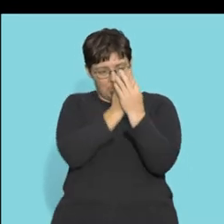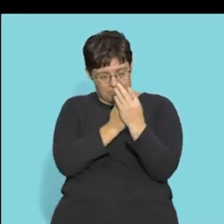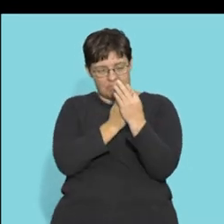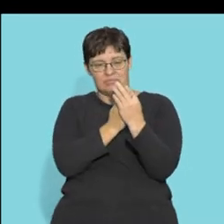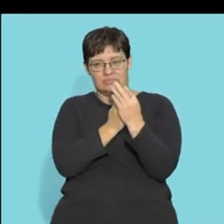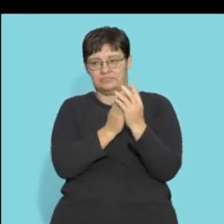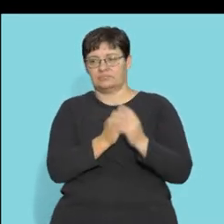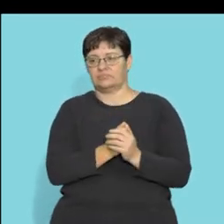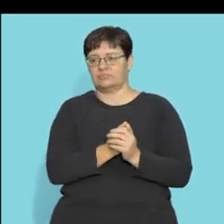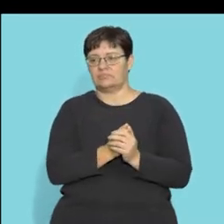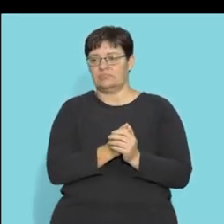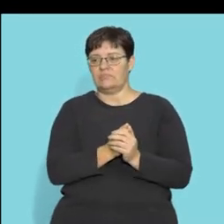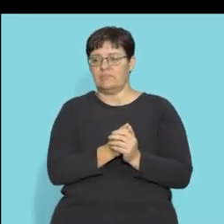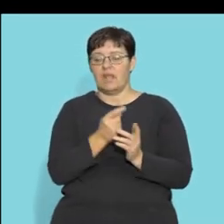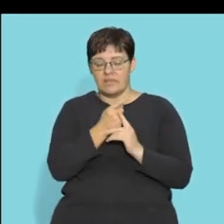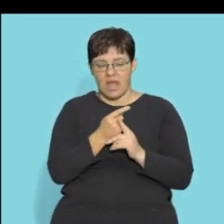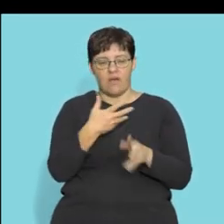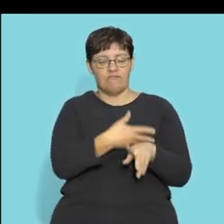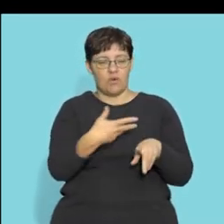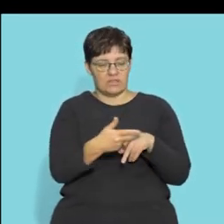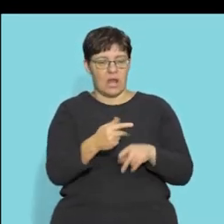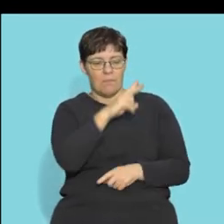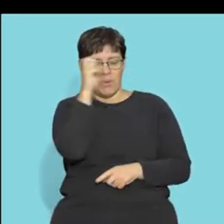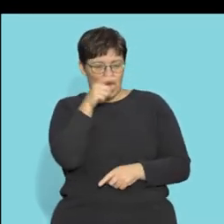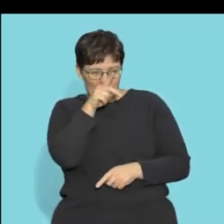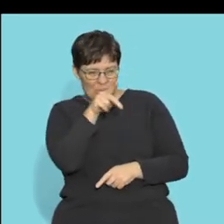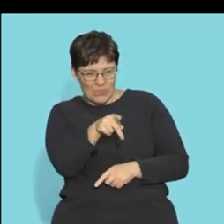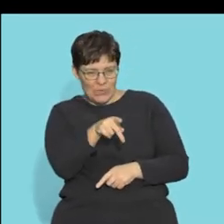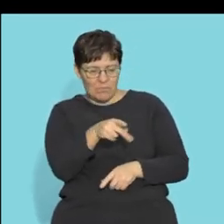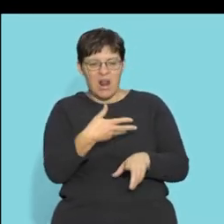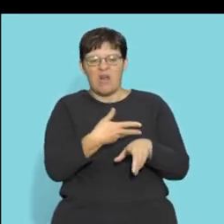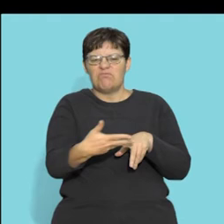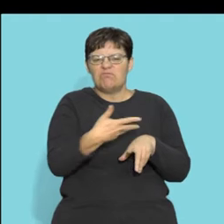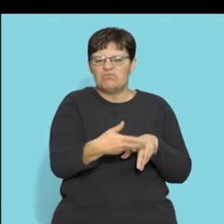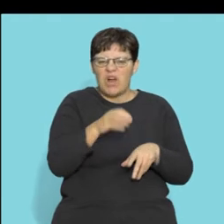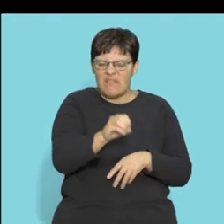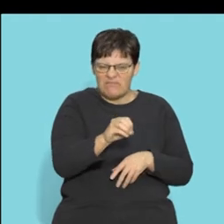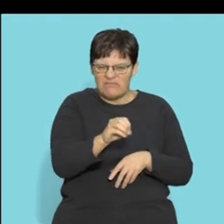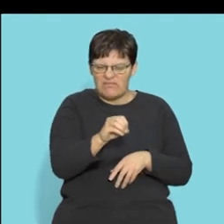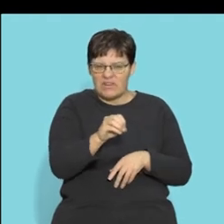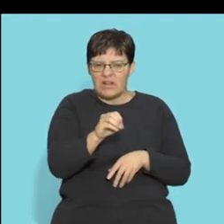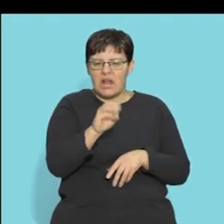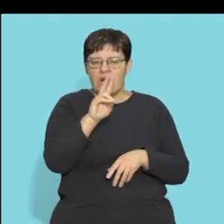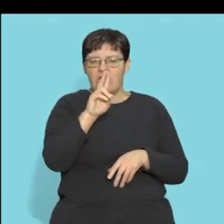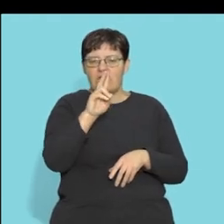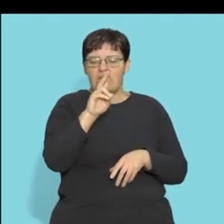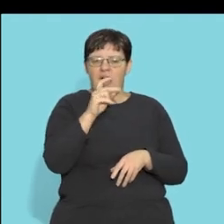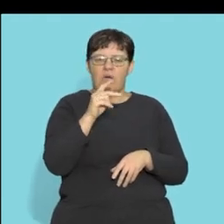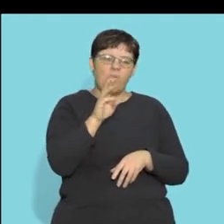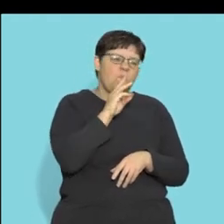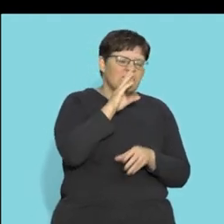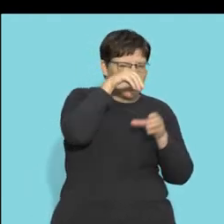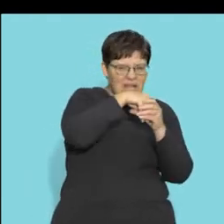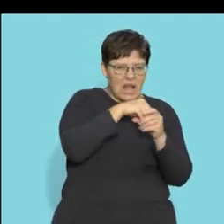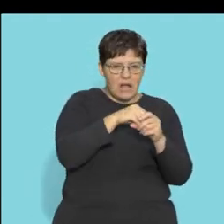there, in the middle there. And the cerebrospinal fluid, this blue stuff here, it's a fluid that acts as a shock